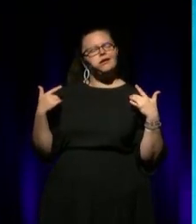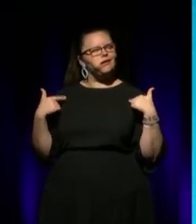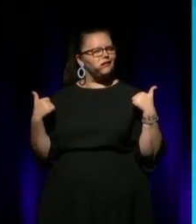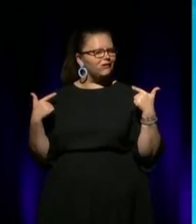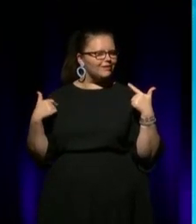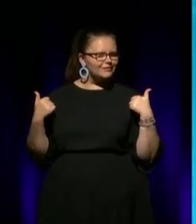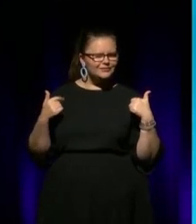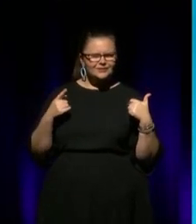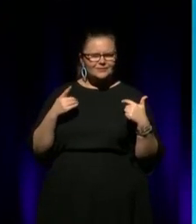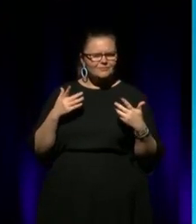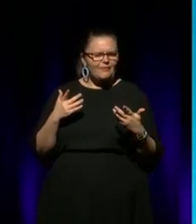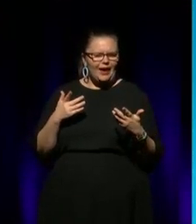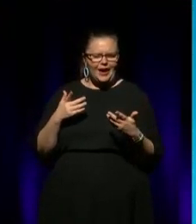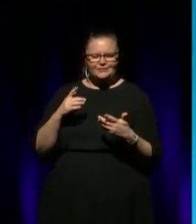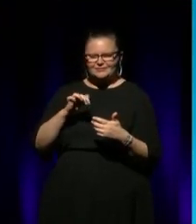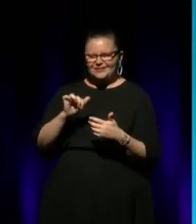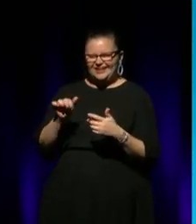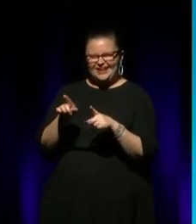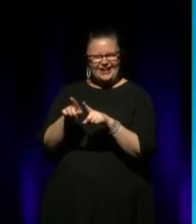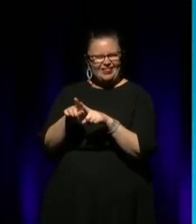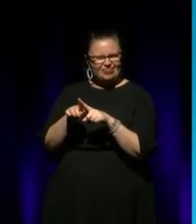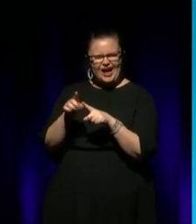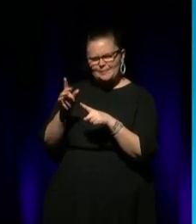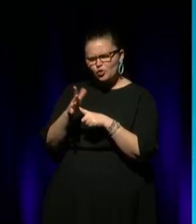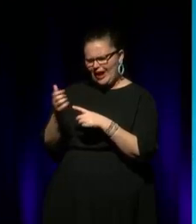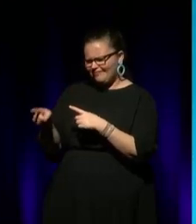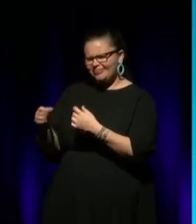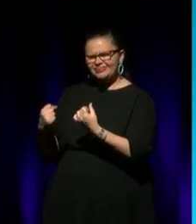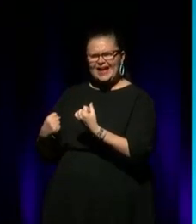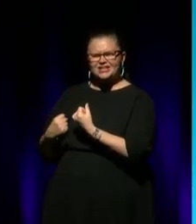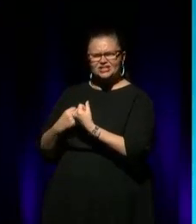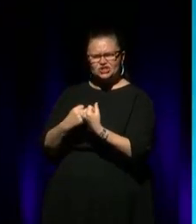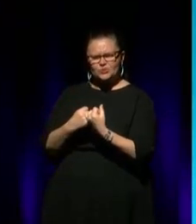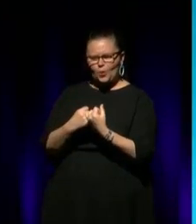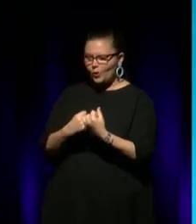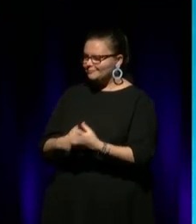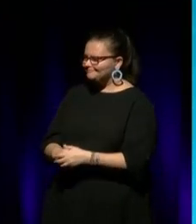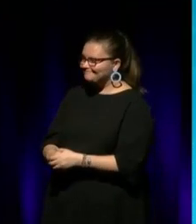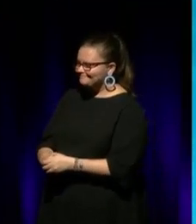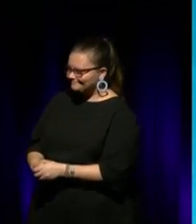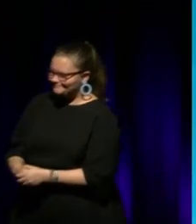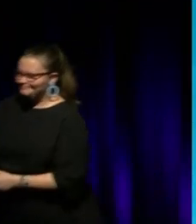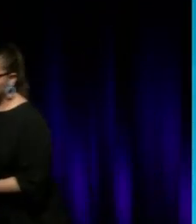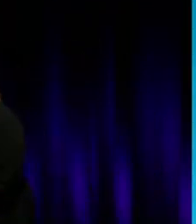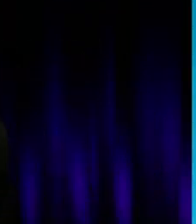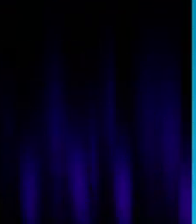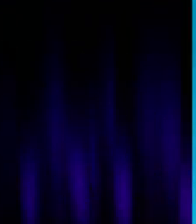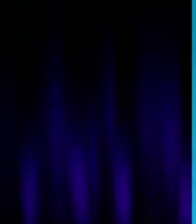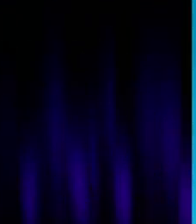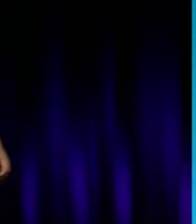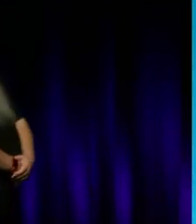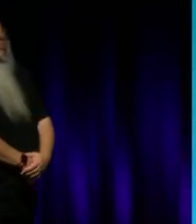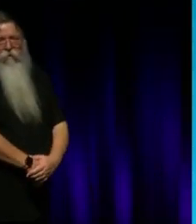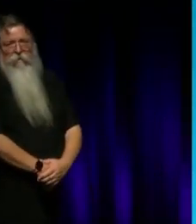they're sort of the survival ingredients you've got to have, you know. But as I got along, and even more now, after 32 years,